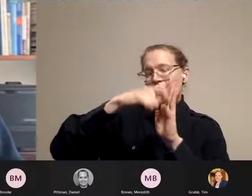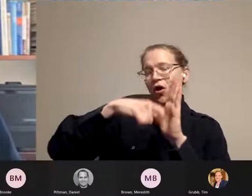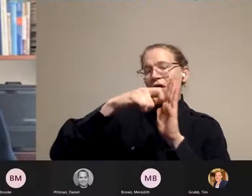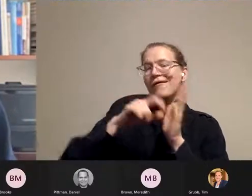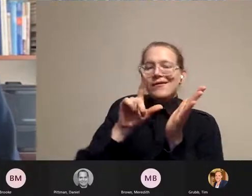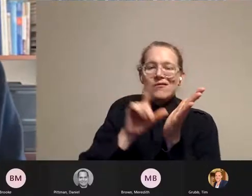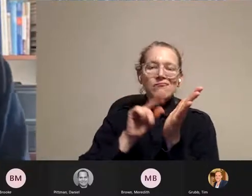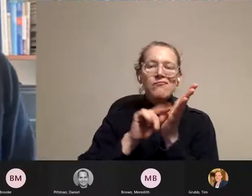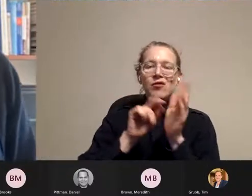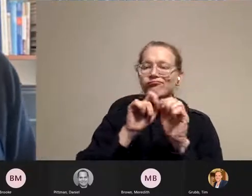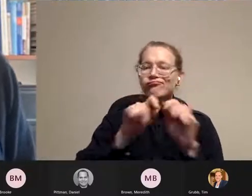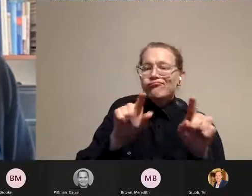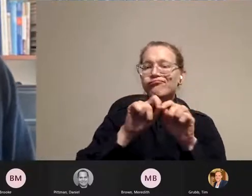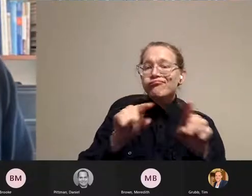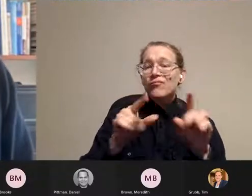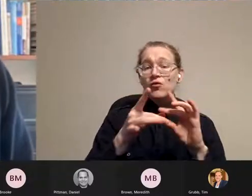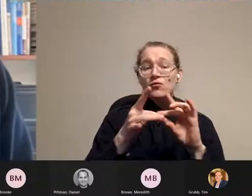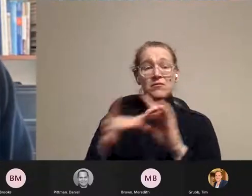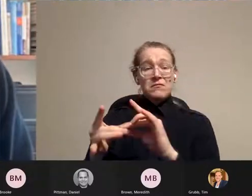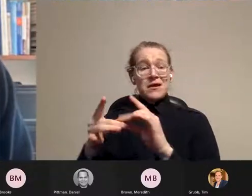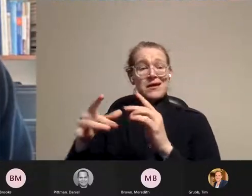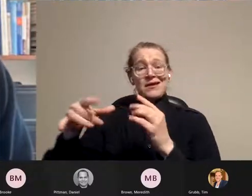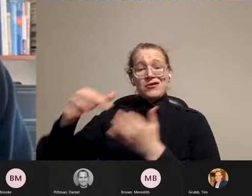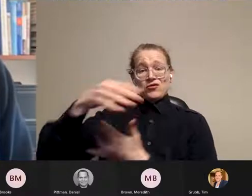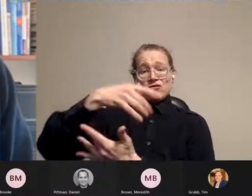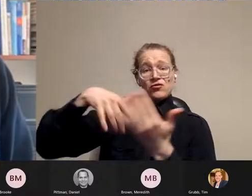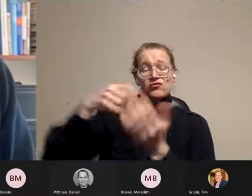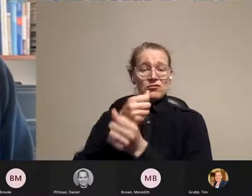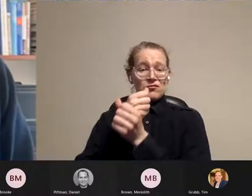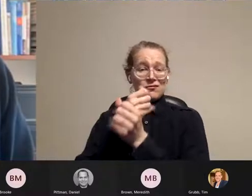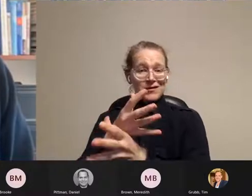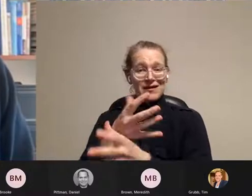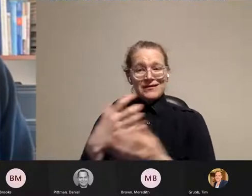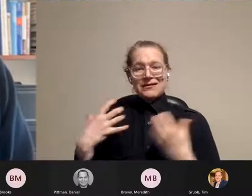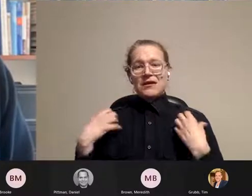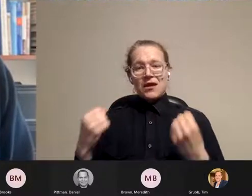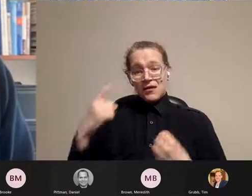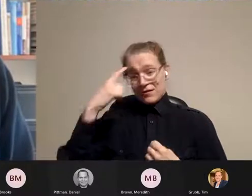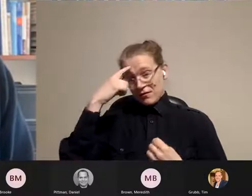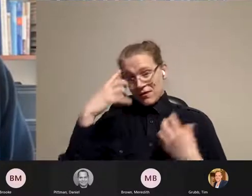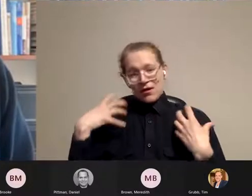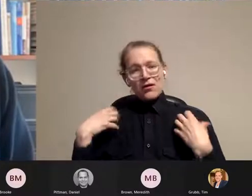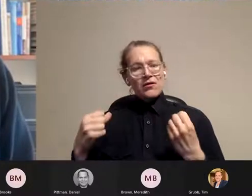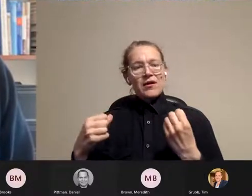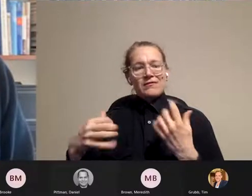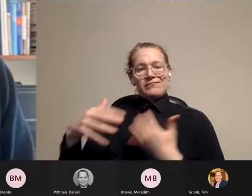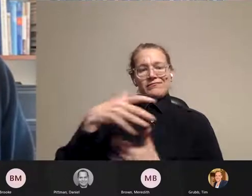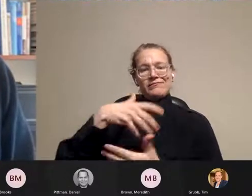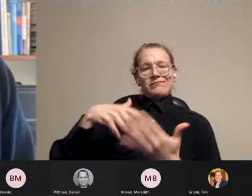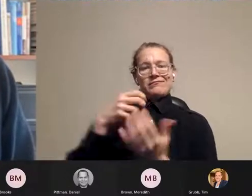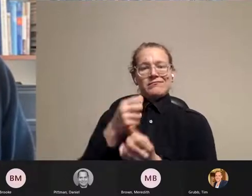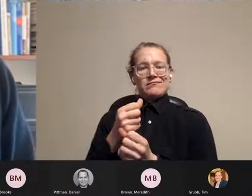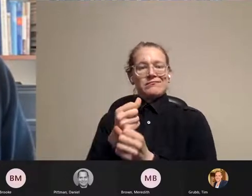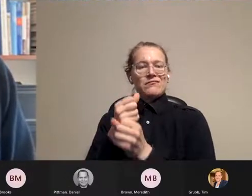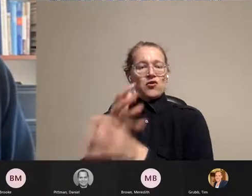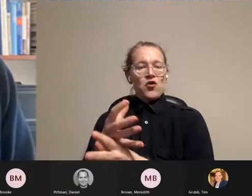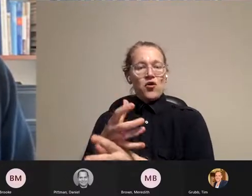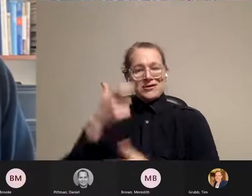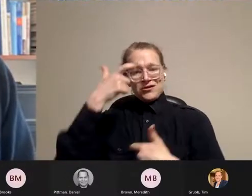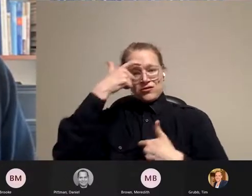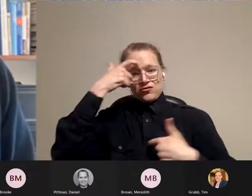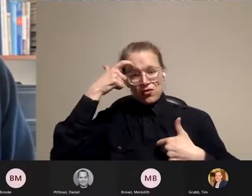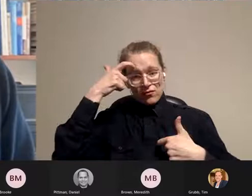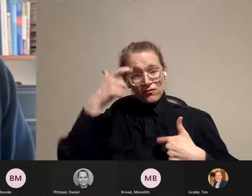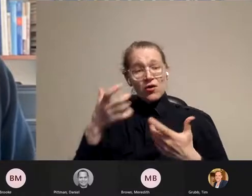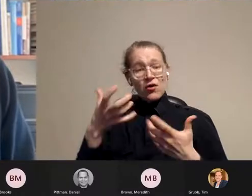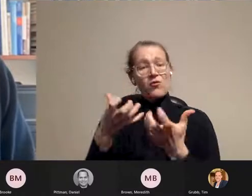about the social causes of health, mental health, and the consequences of trauma. If you want to find out more information about him, you can visit his